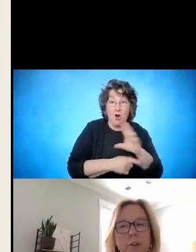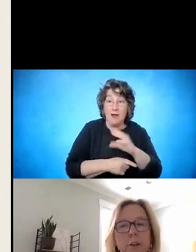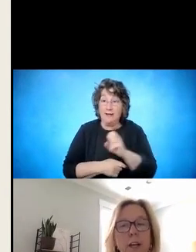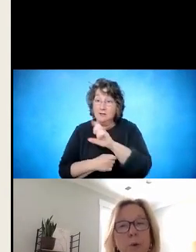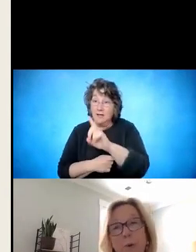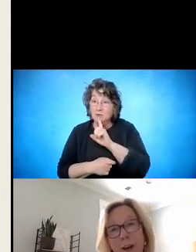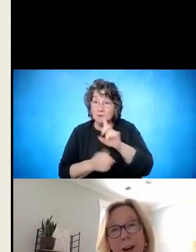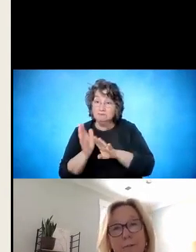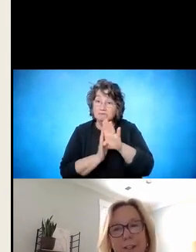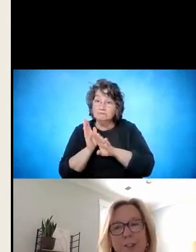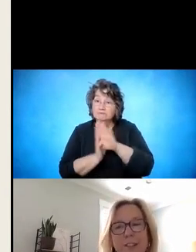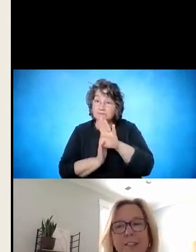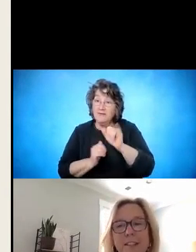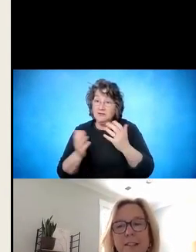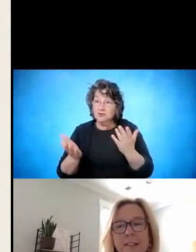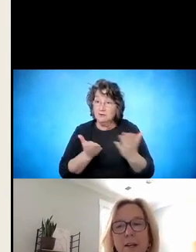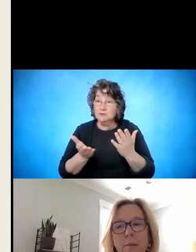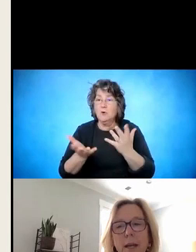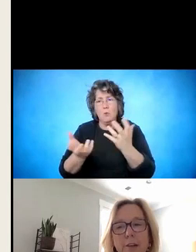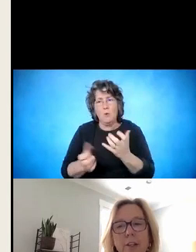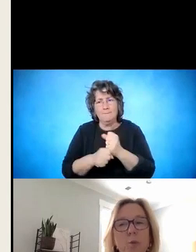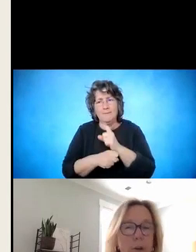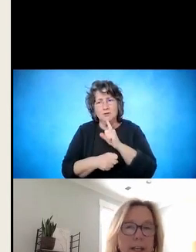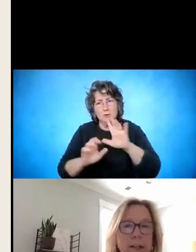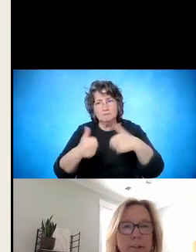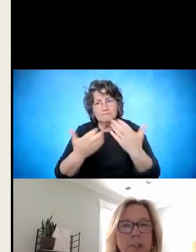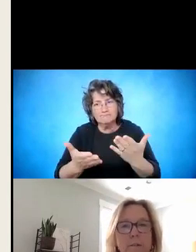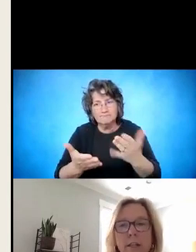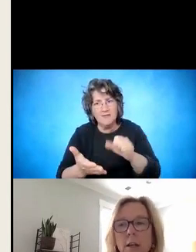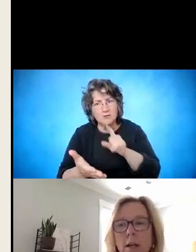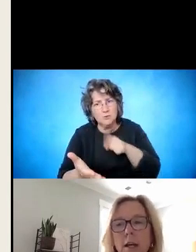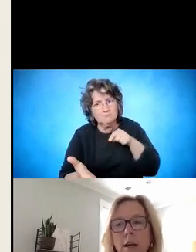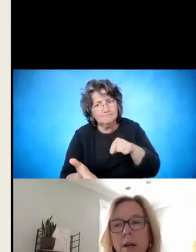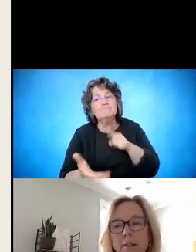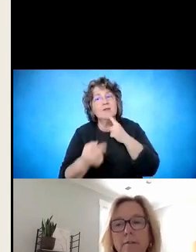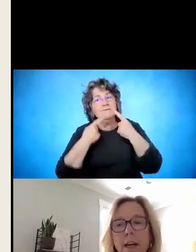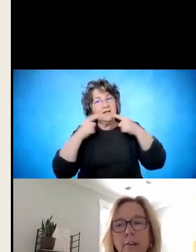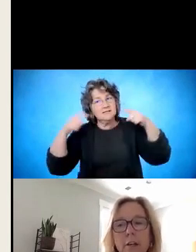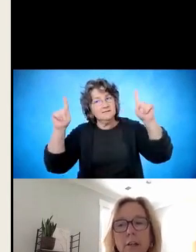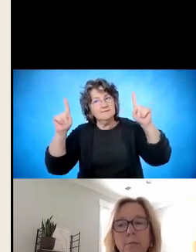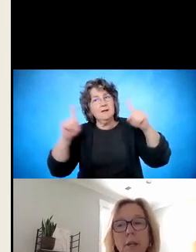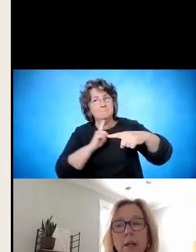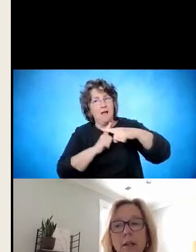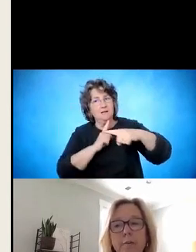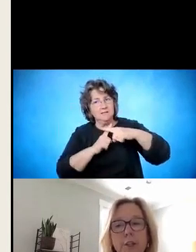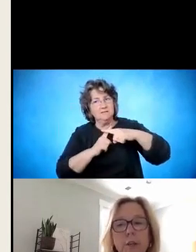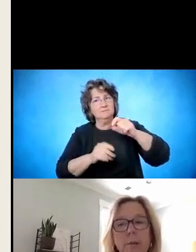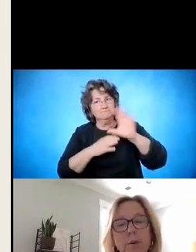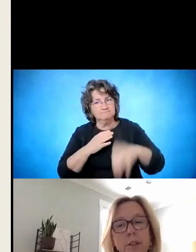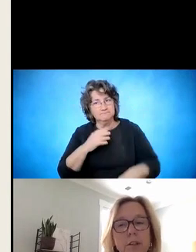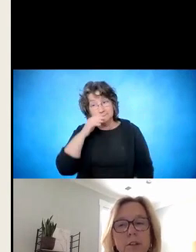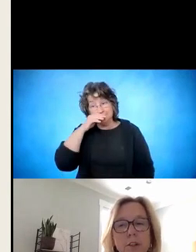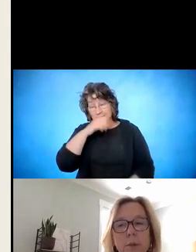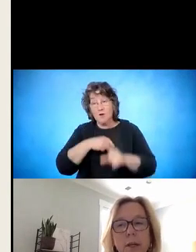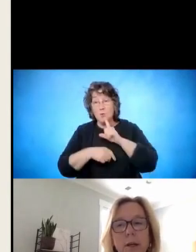to make sure what we're offering students is actually working and achieving a positive outcome. Therefore, it's really